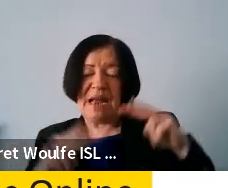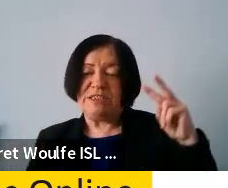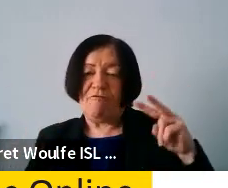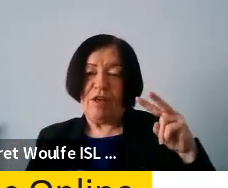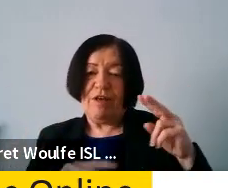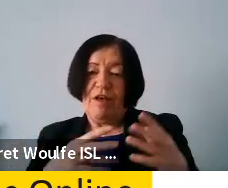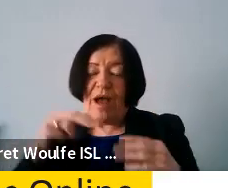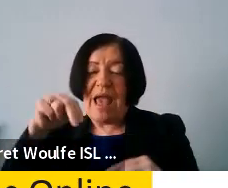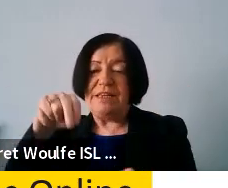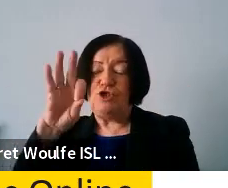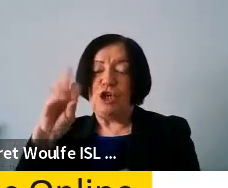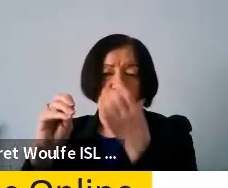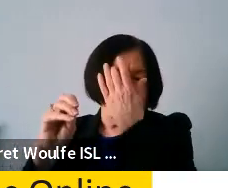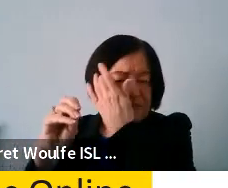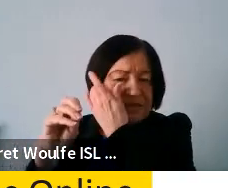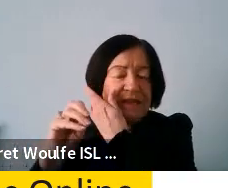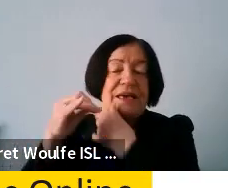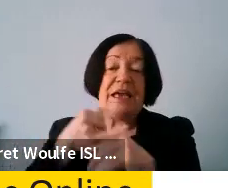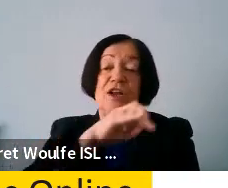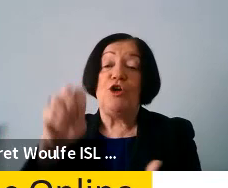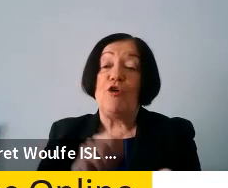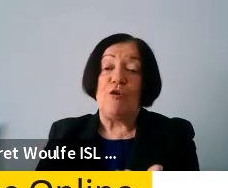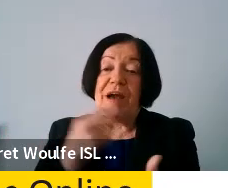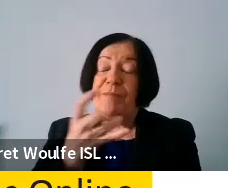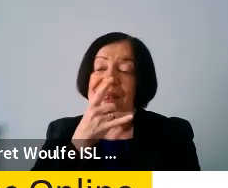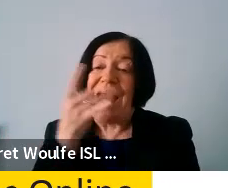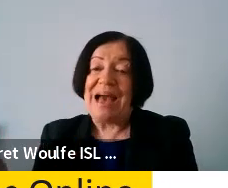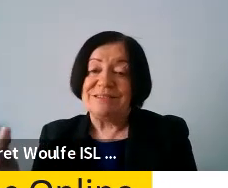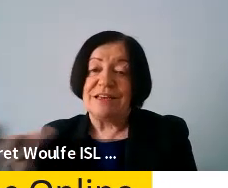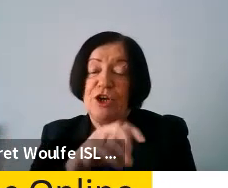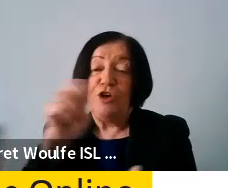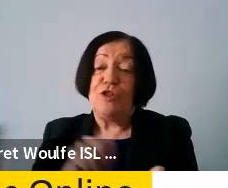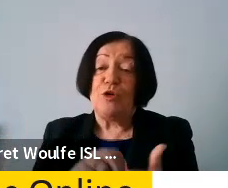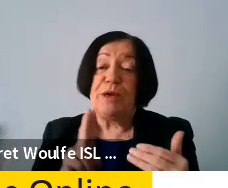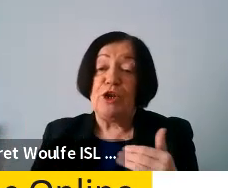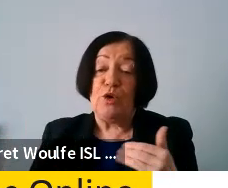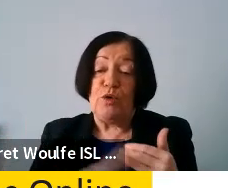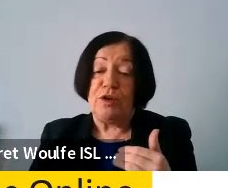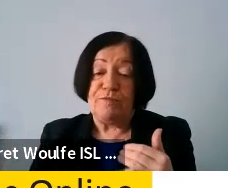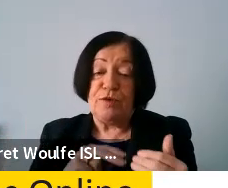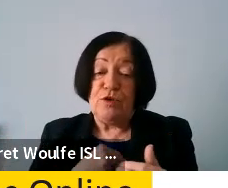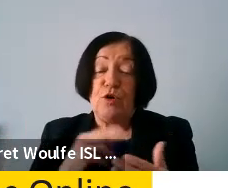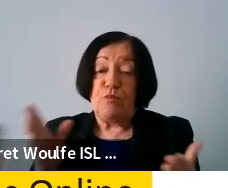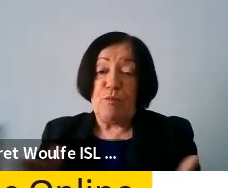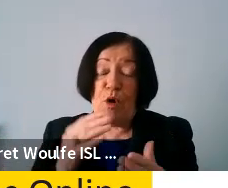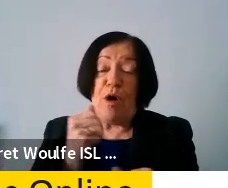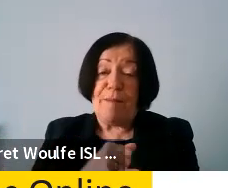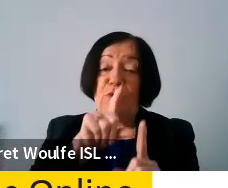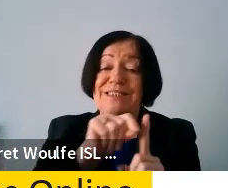ngos um in europe have been asking the european union to do regarding digital